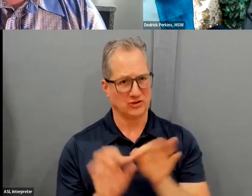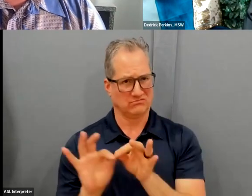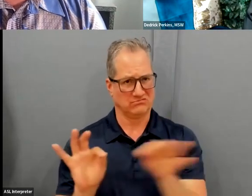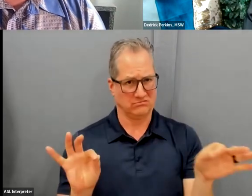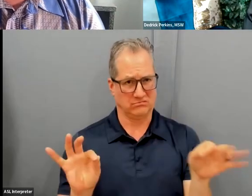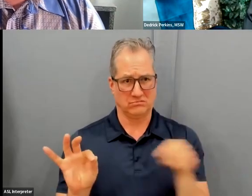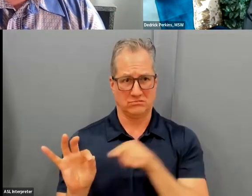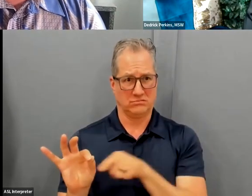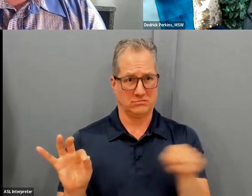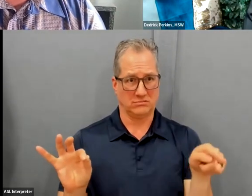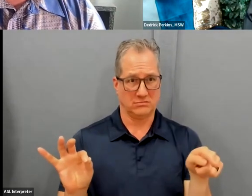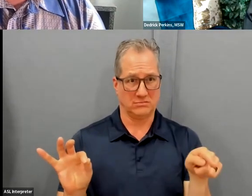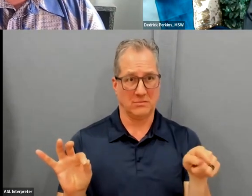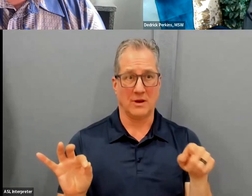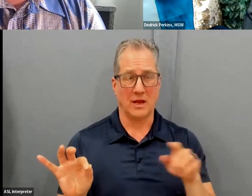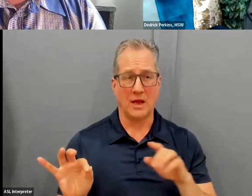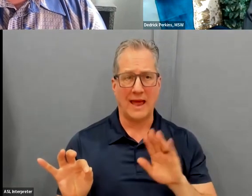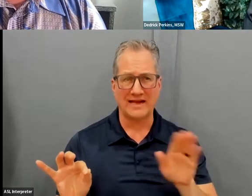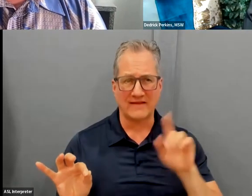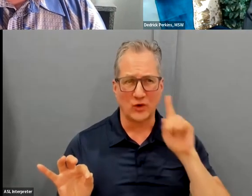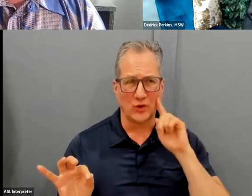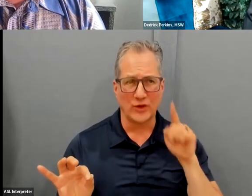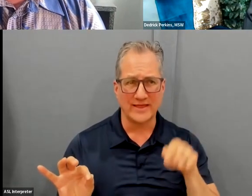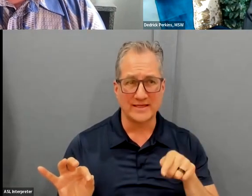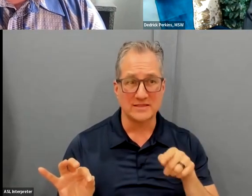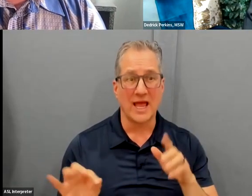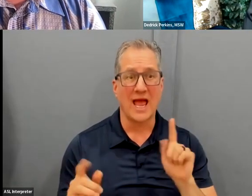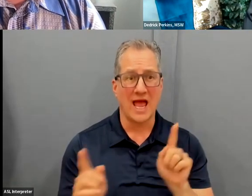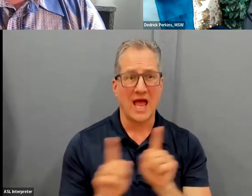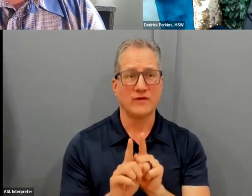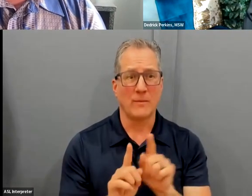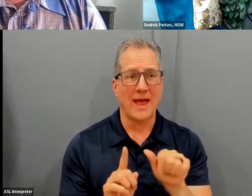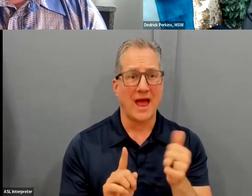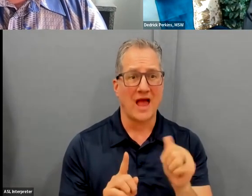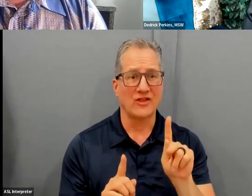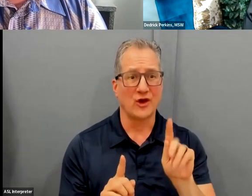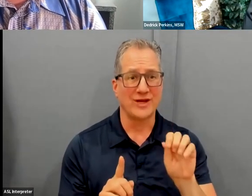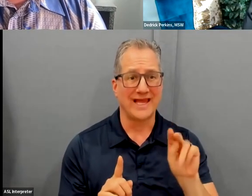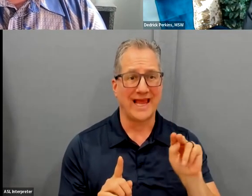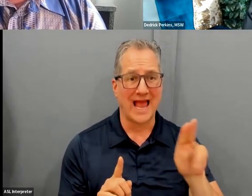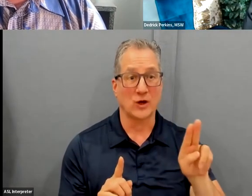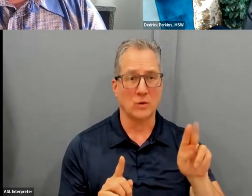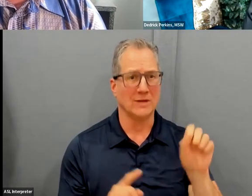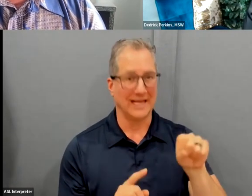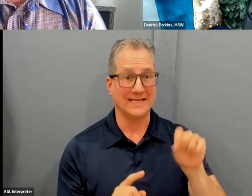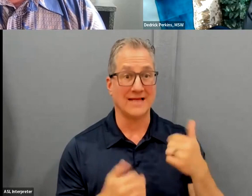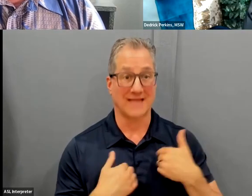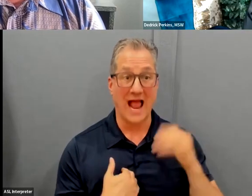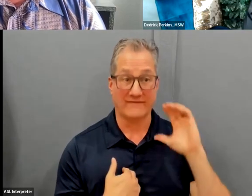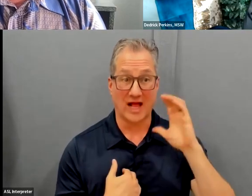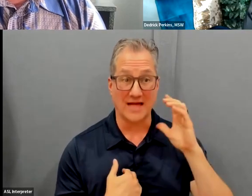you know, that name Keanu, I've never heard of it before. Have you ever met another Keanu? And he goes, yeah, I got a cousin.